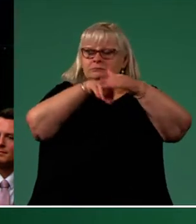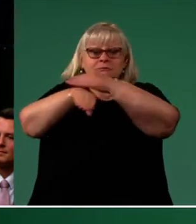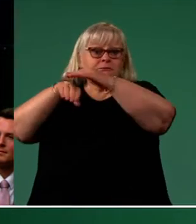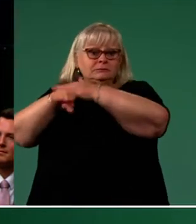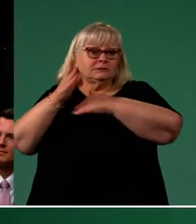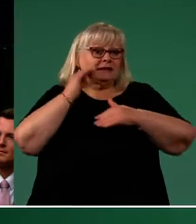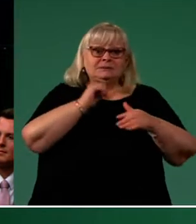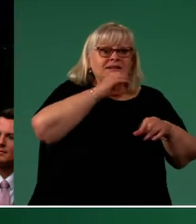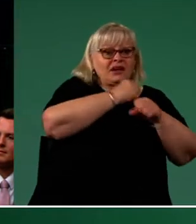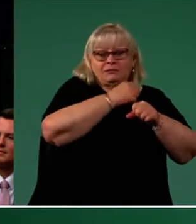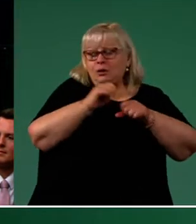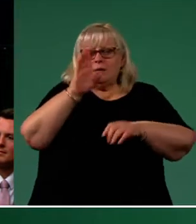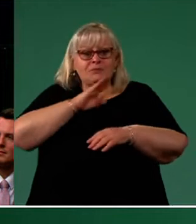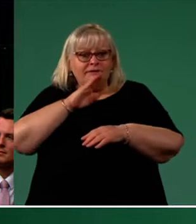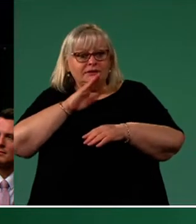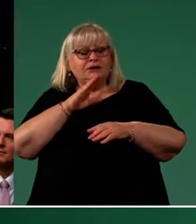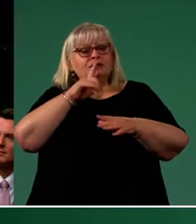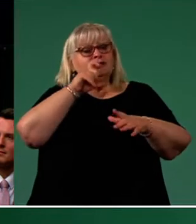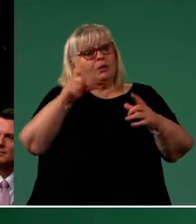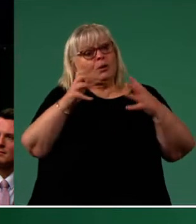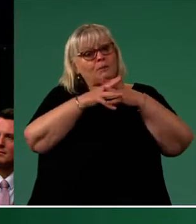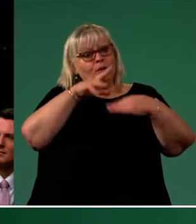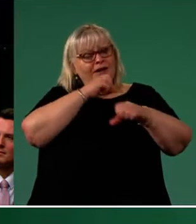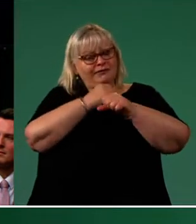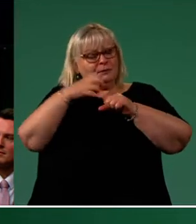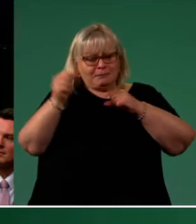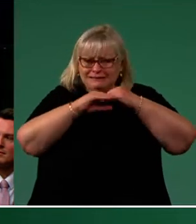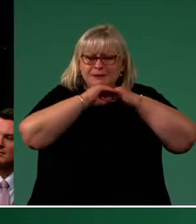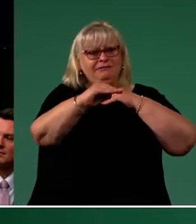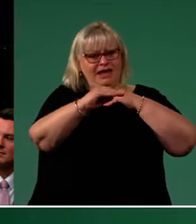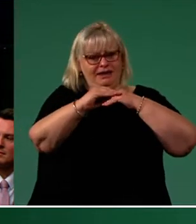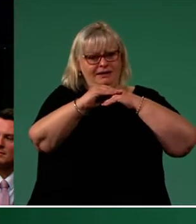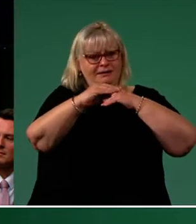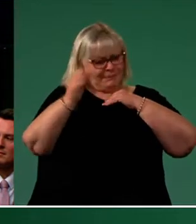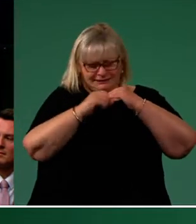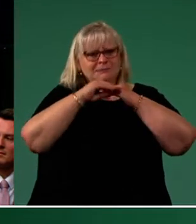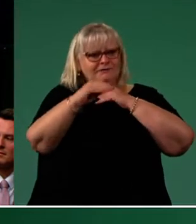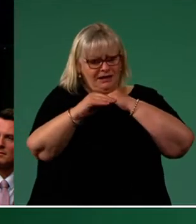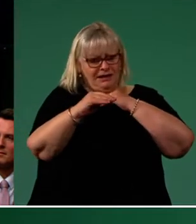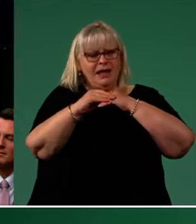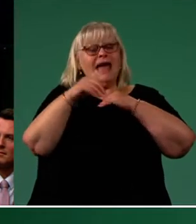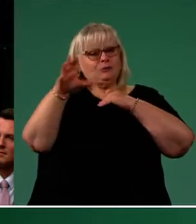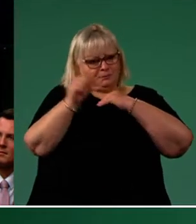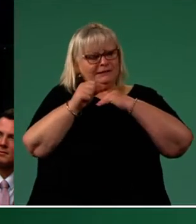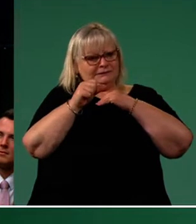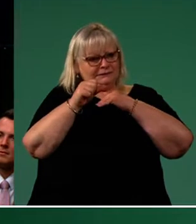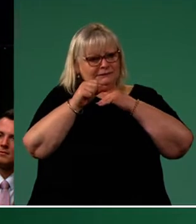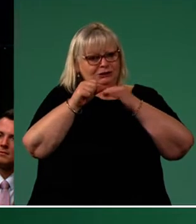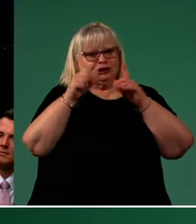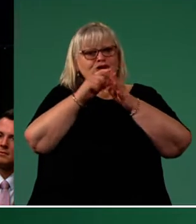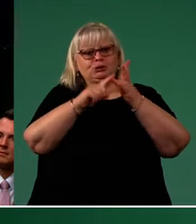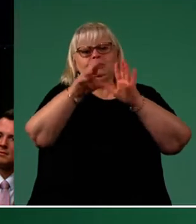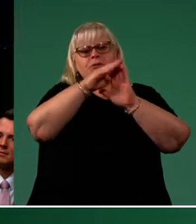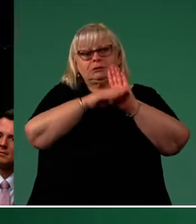Commonwealth funding must be fair and it must have strings attached. We now have public schools that are scrambling to fix old toilets